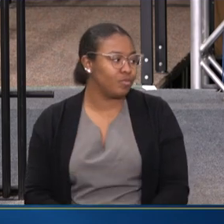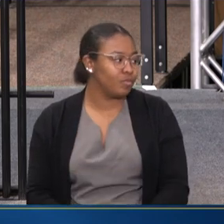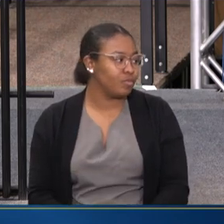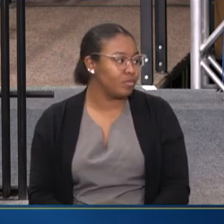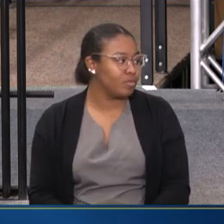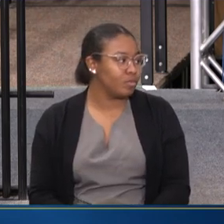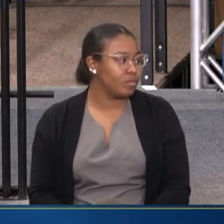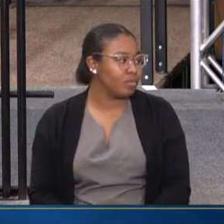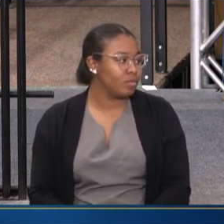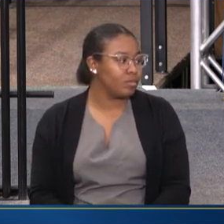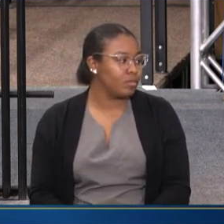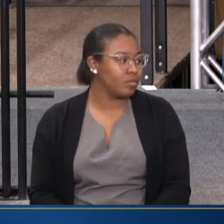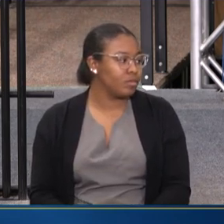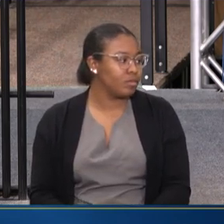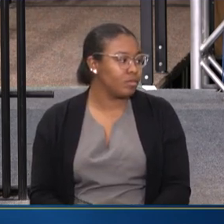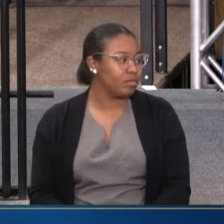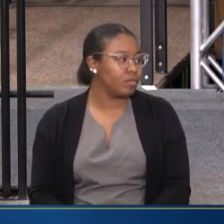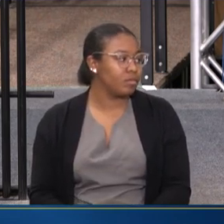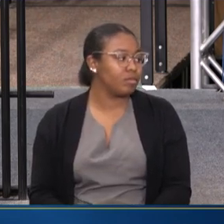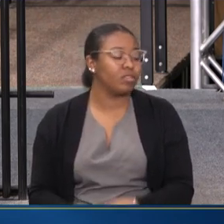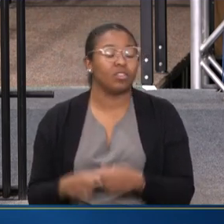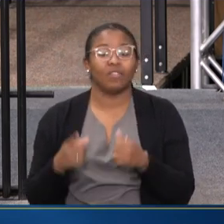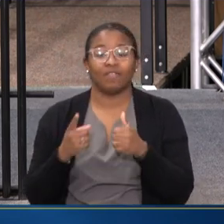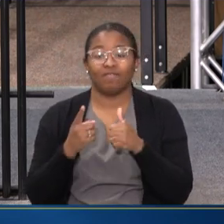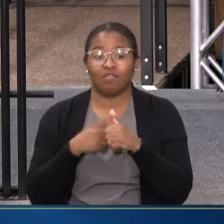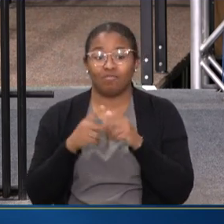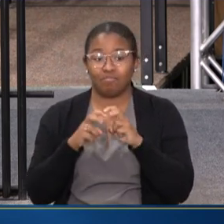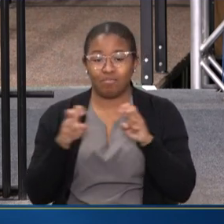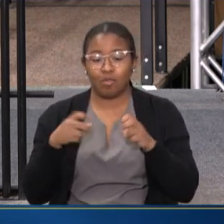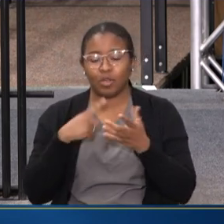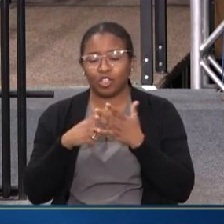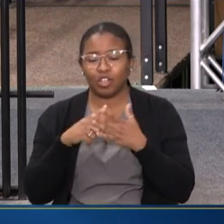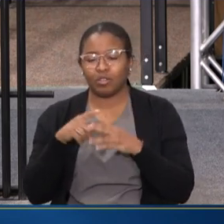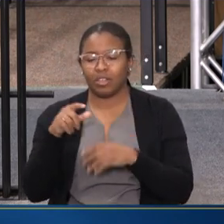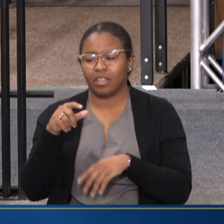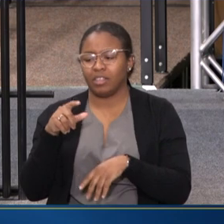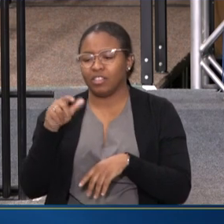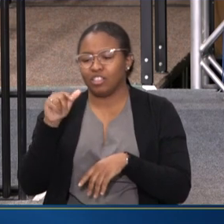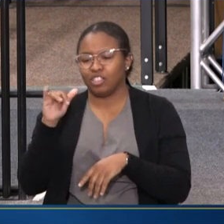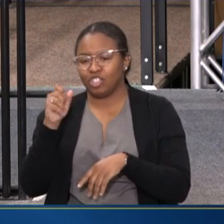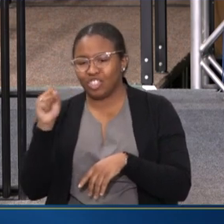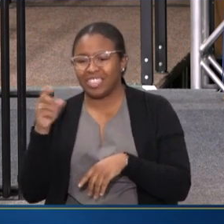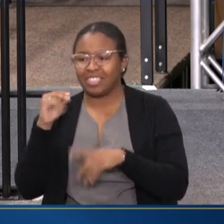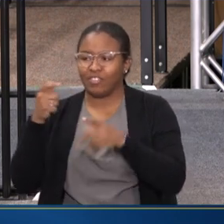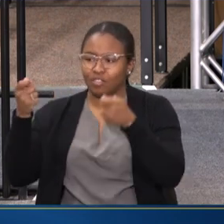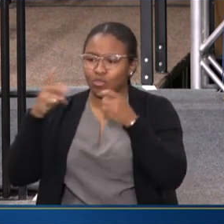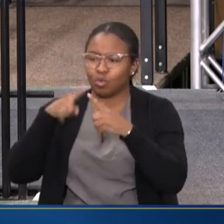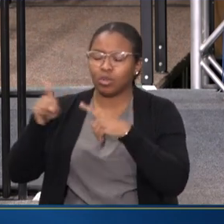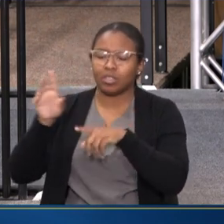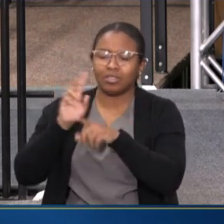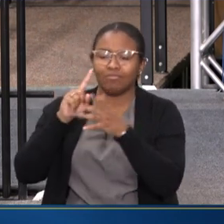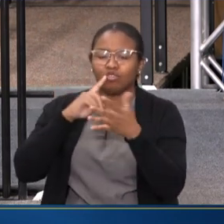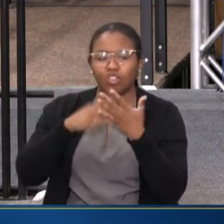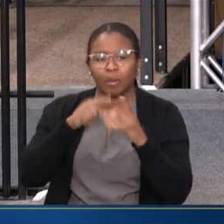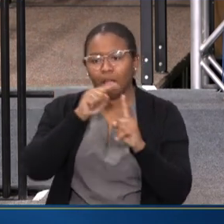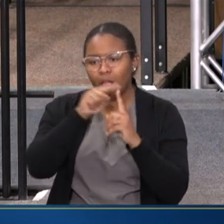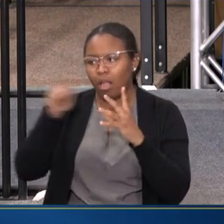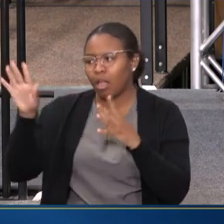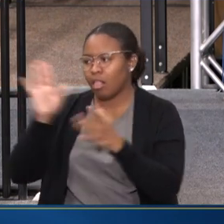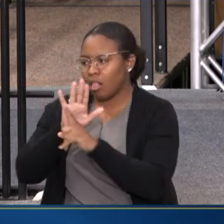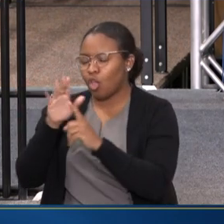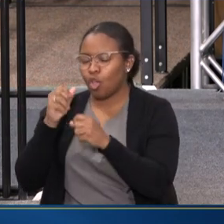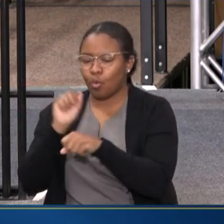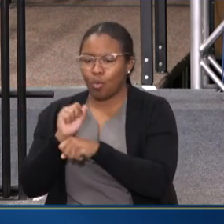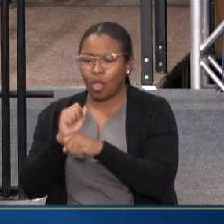SO IN OUR FIRST PANEL, WE DID DISCUSS SOME OF THE WORK THAT HHS AND THE ADMINISTRATION IS DOING AND OTHERS, YOU KNOW, EVERYONE'S BASICALLY